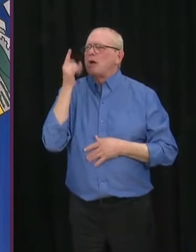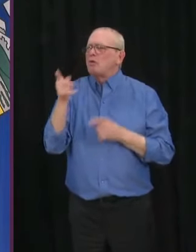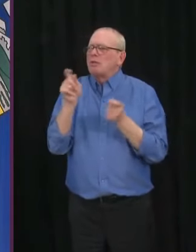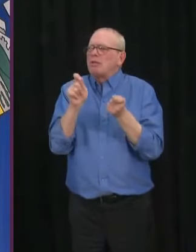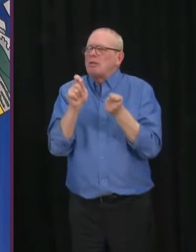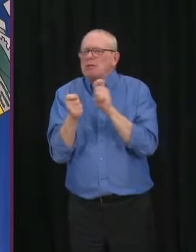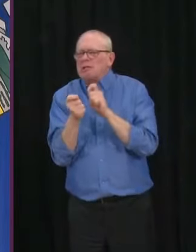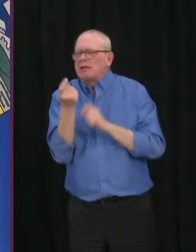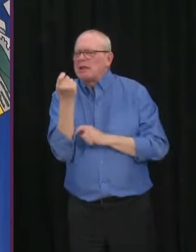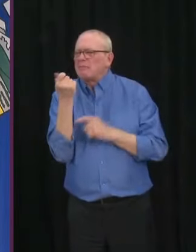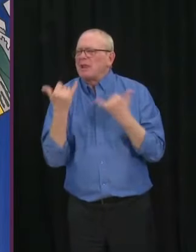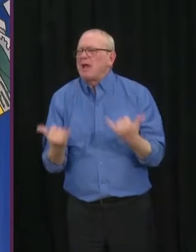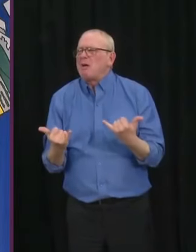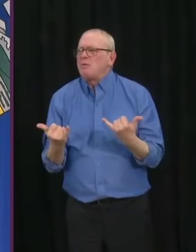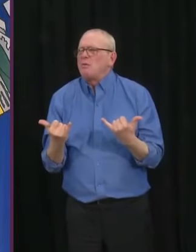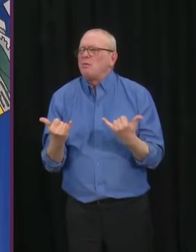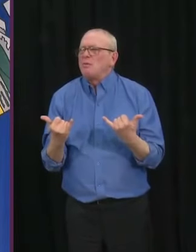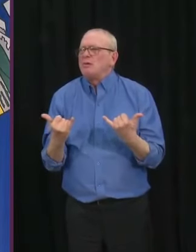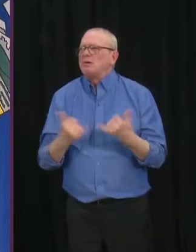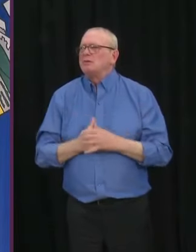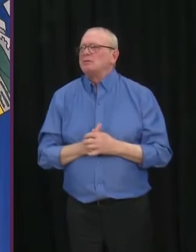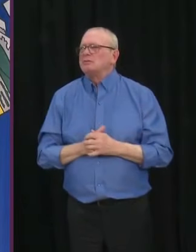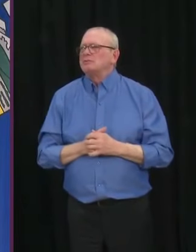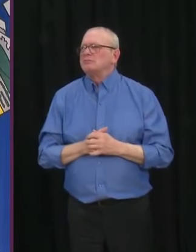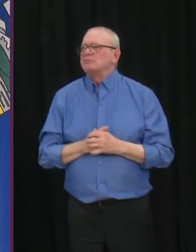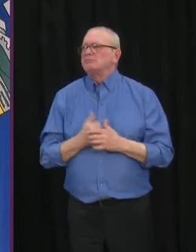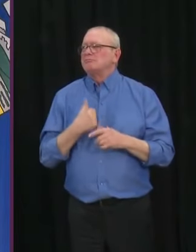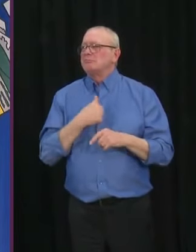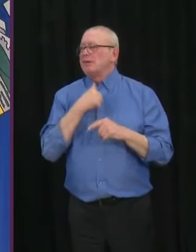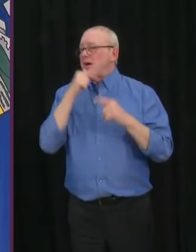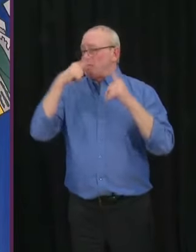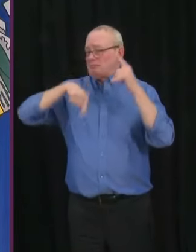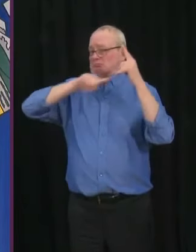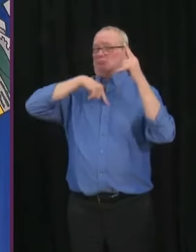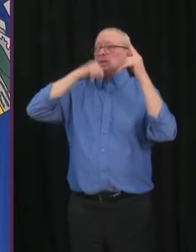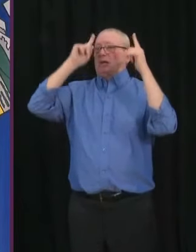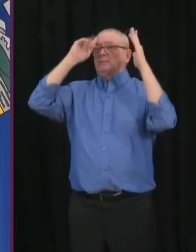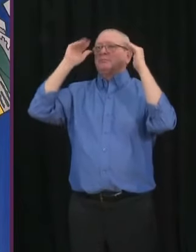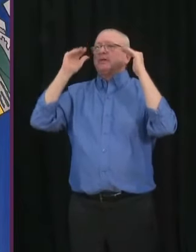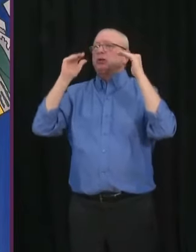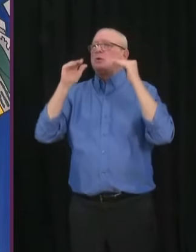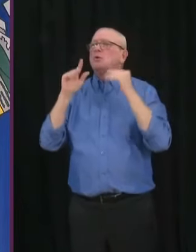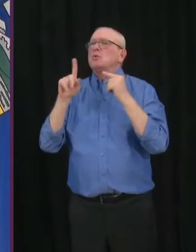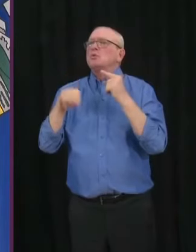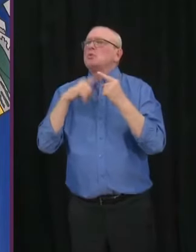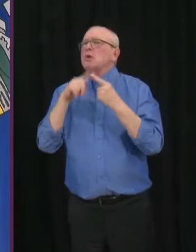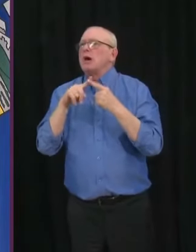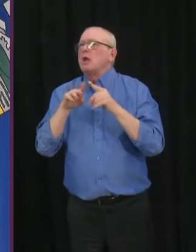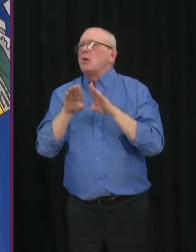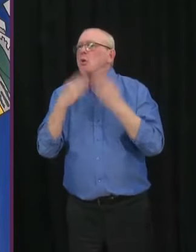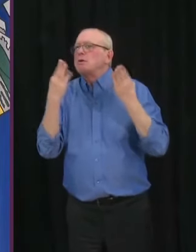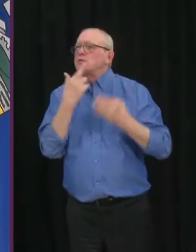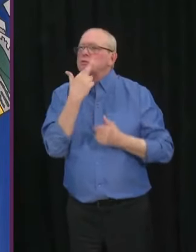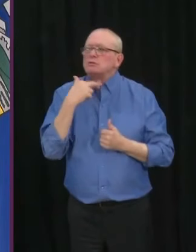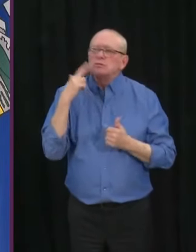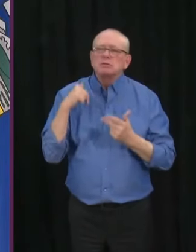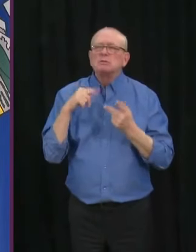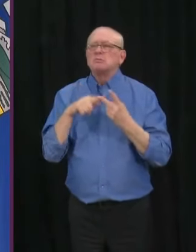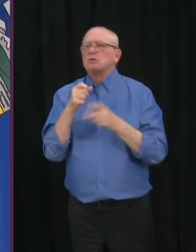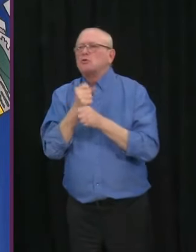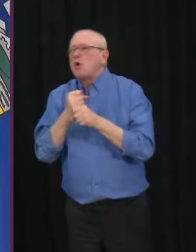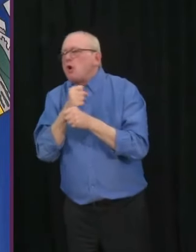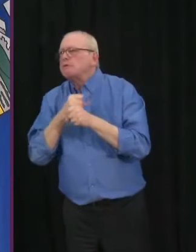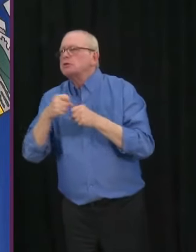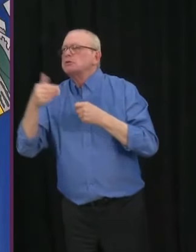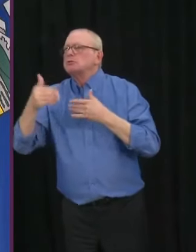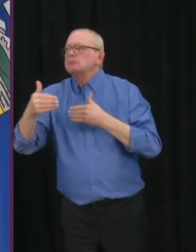when a lot of people didn't think you'd do it? How close are we to things like limited capacity on restaurants and coffee shops? And what do you say to